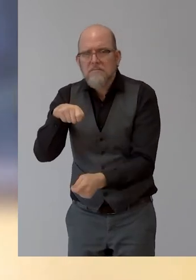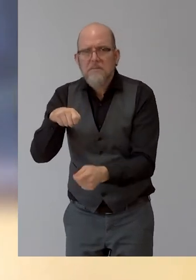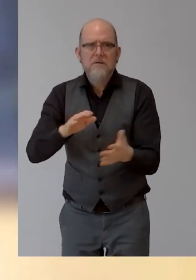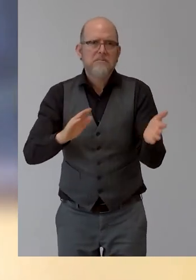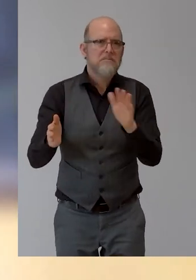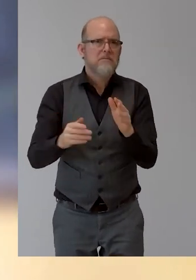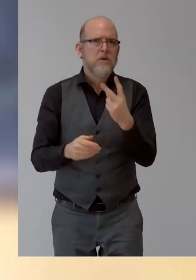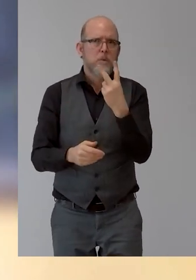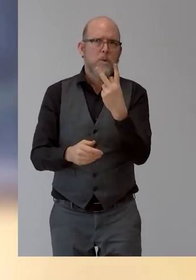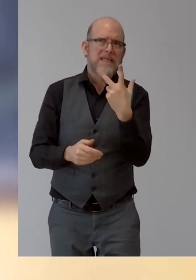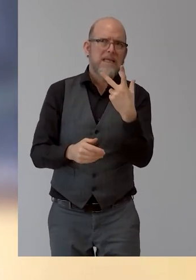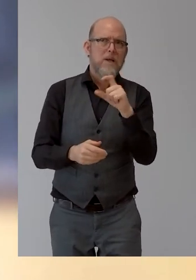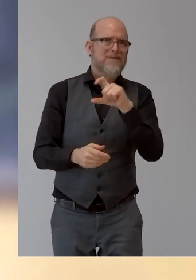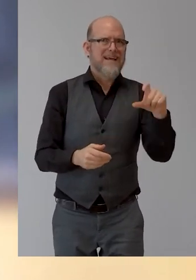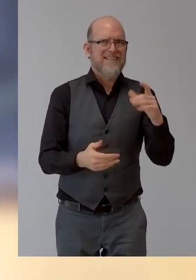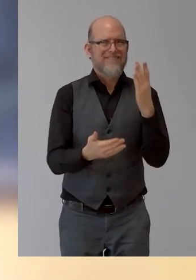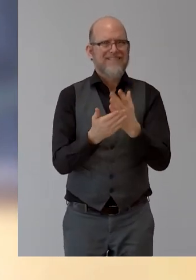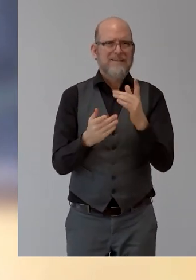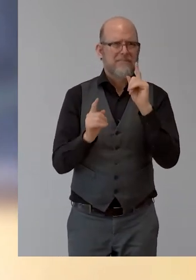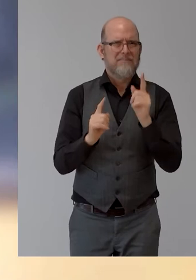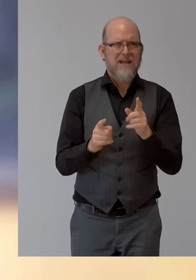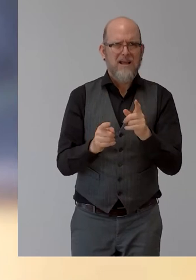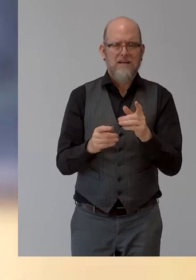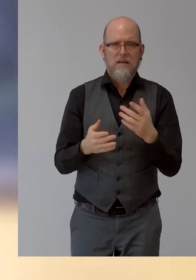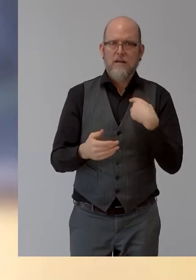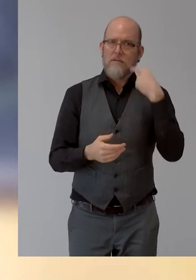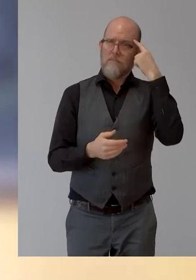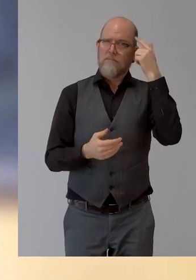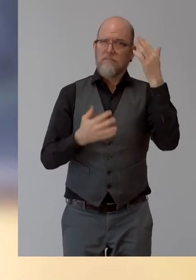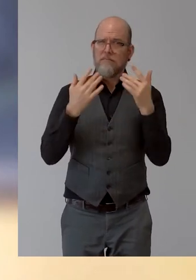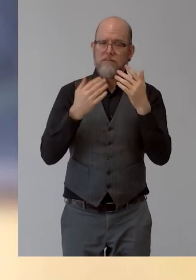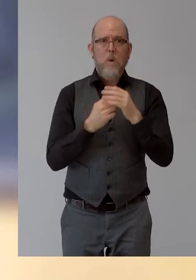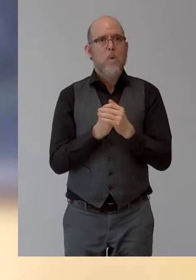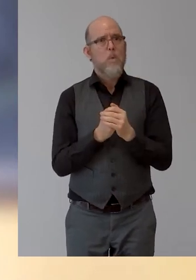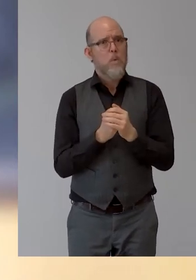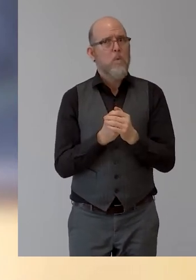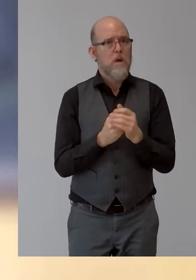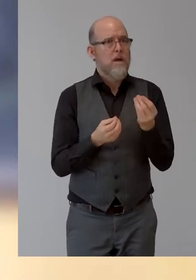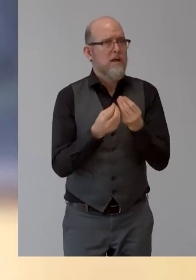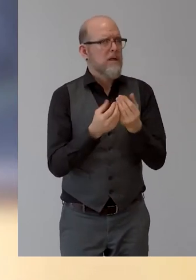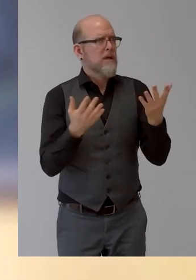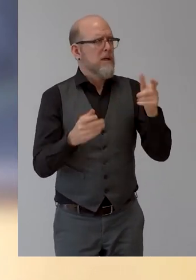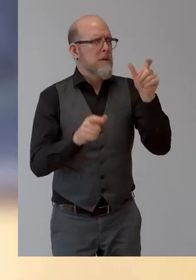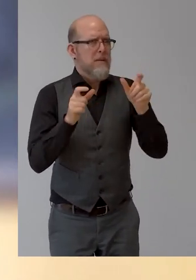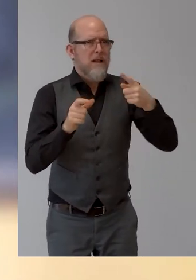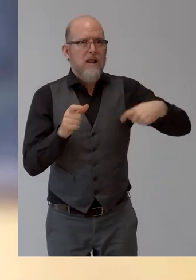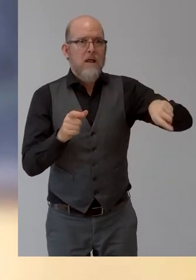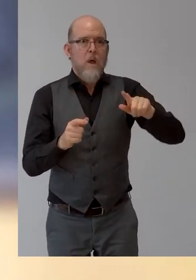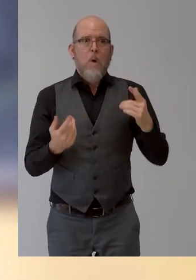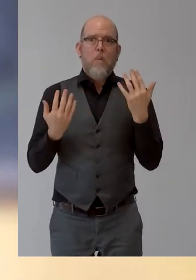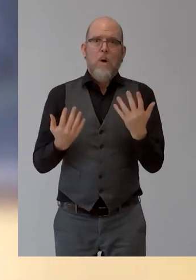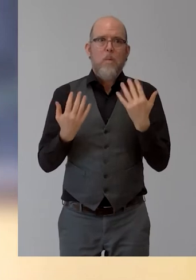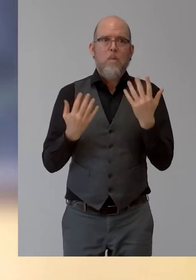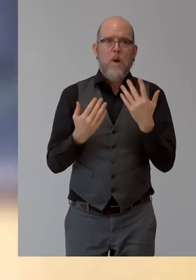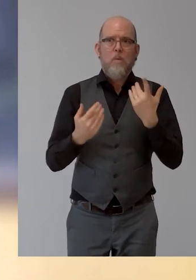And considering that there is an astounding number of amputees still waiting to get limbs, I think this